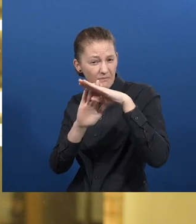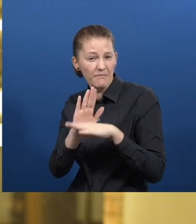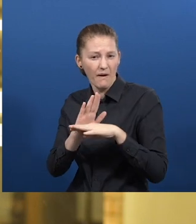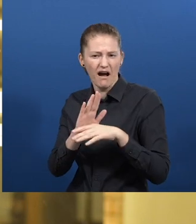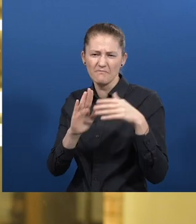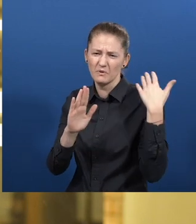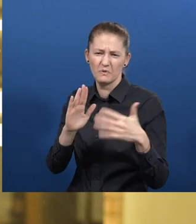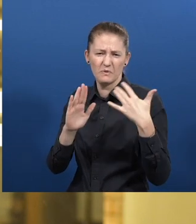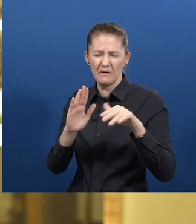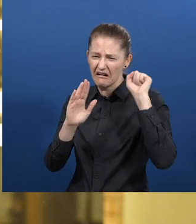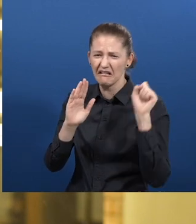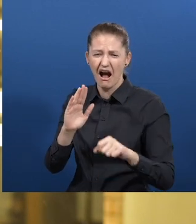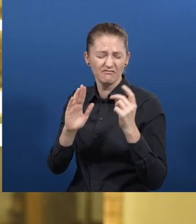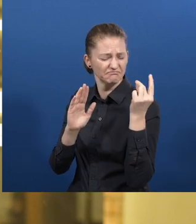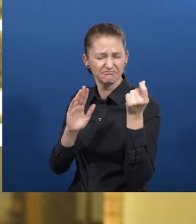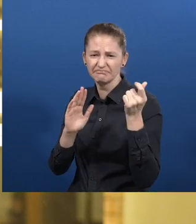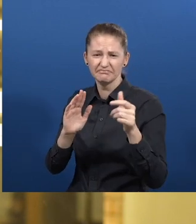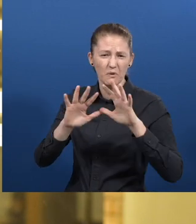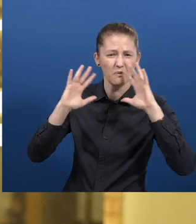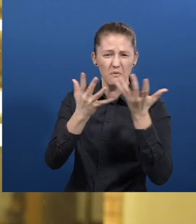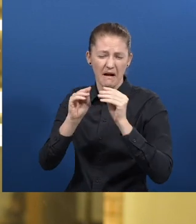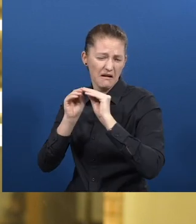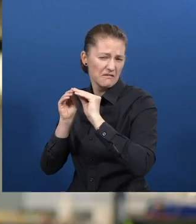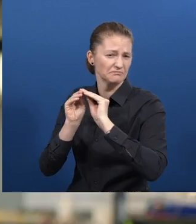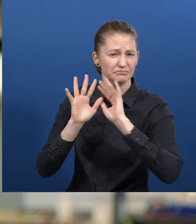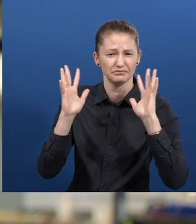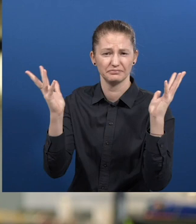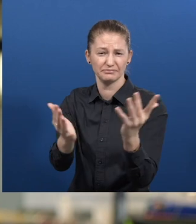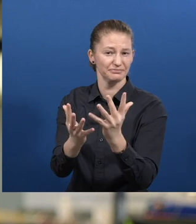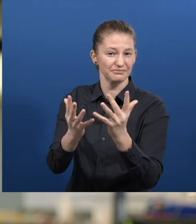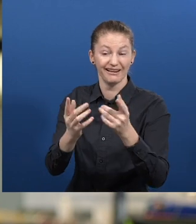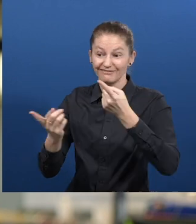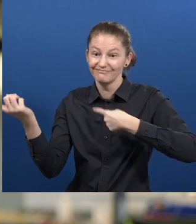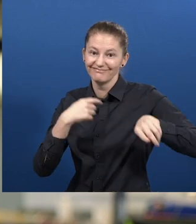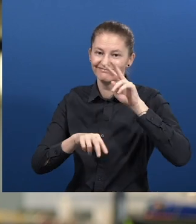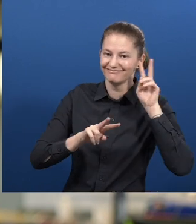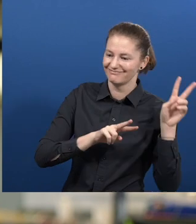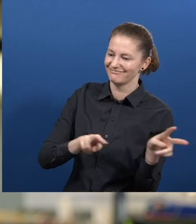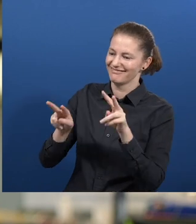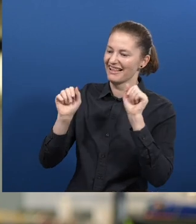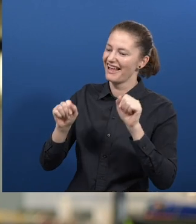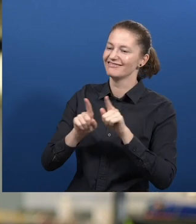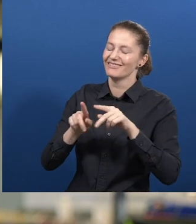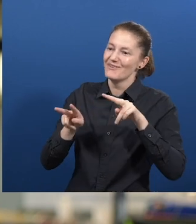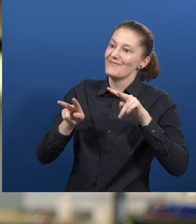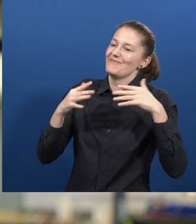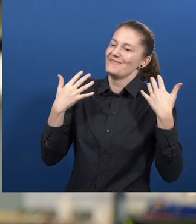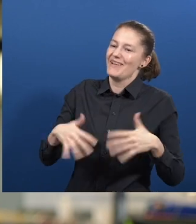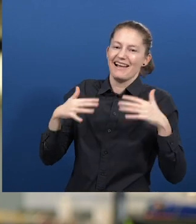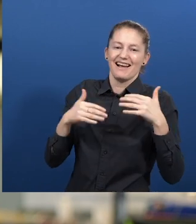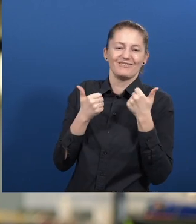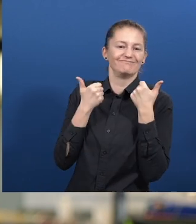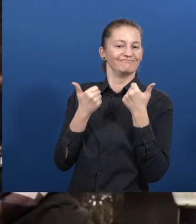Transfer Program as a global accelerator program for us. If I could sum up the program in one word, it would be